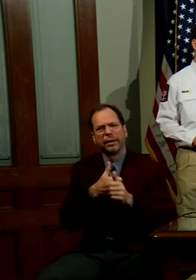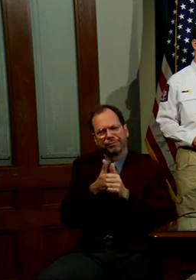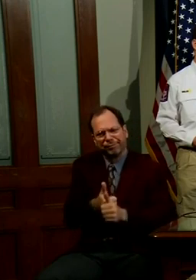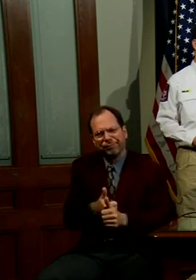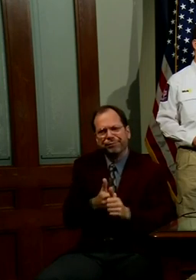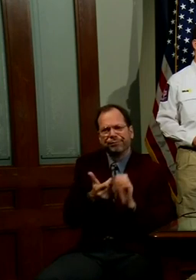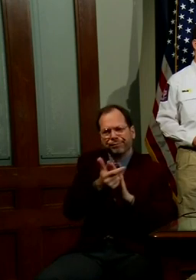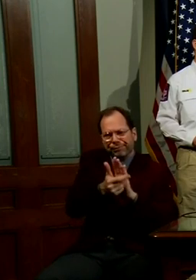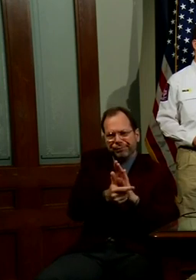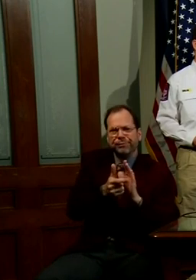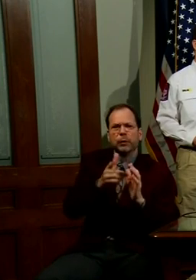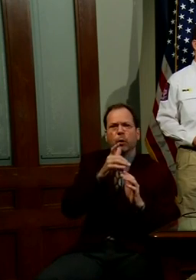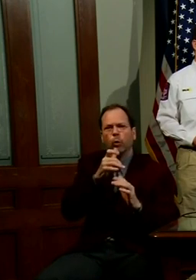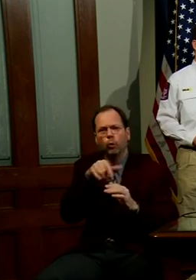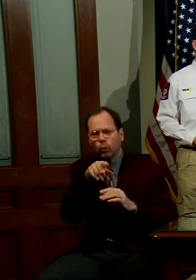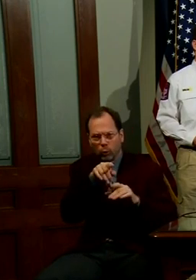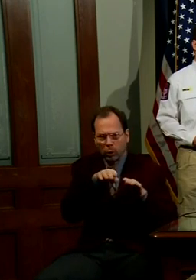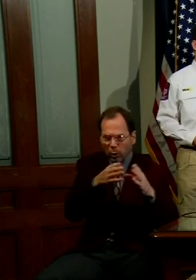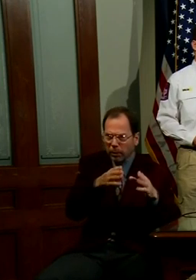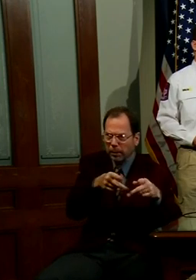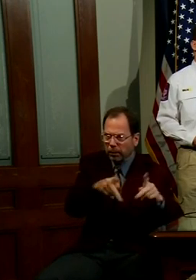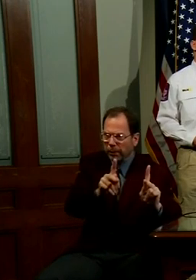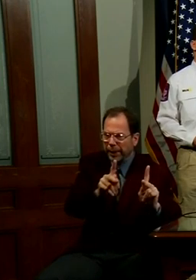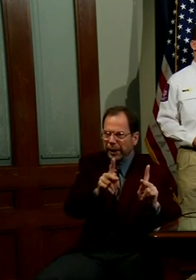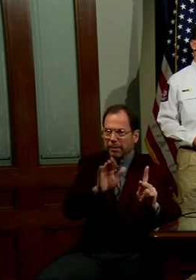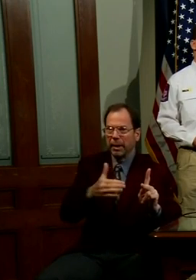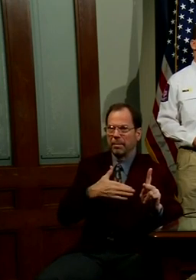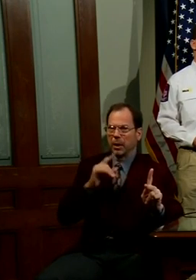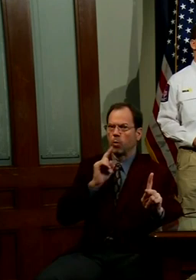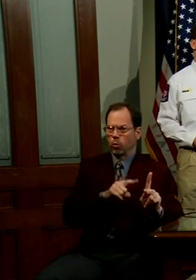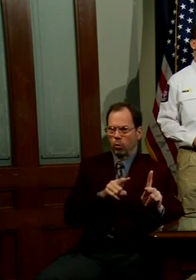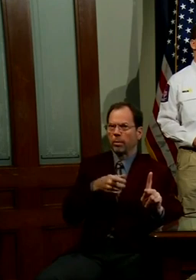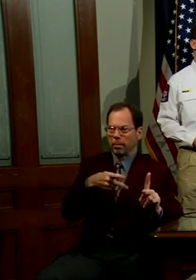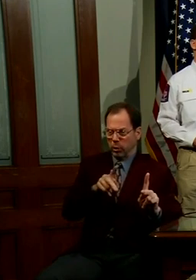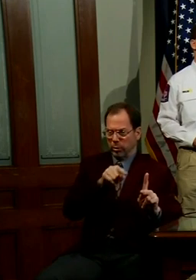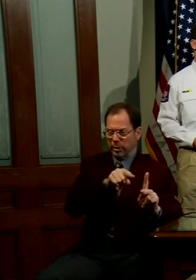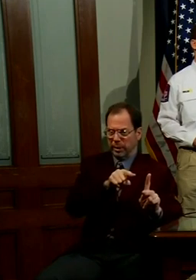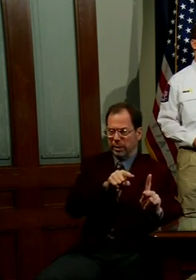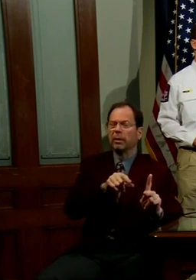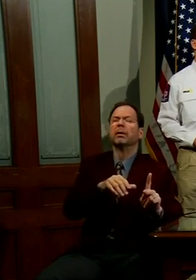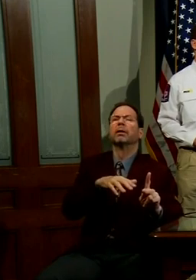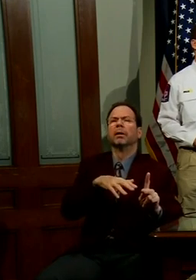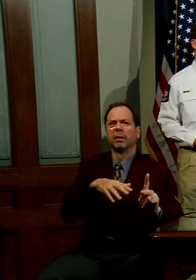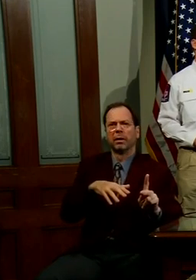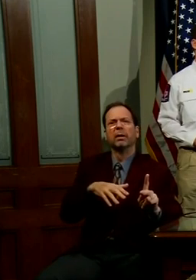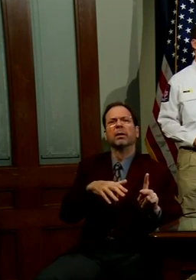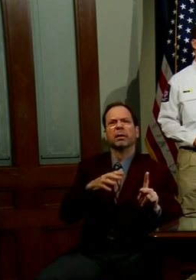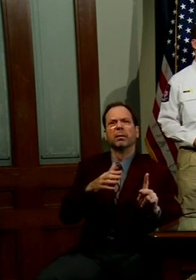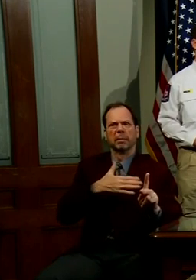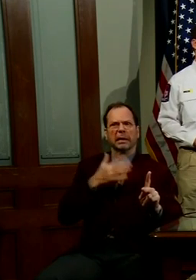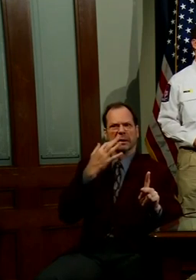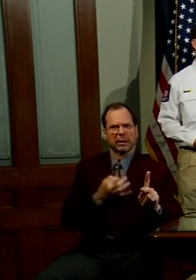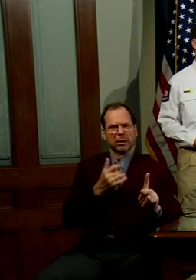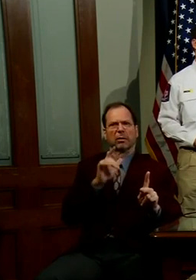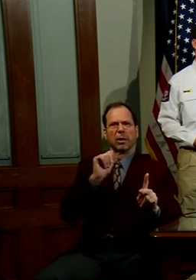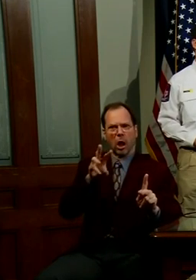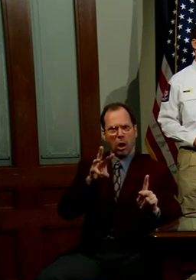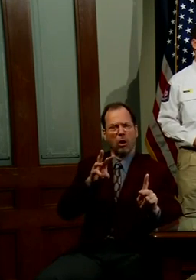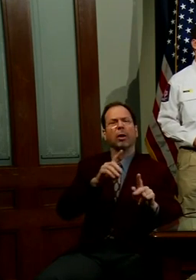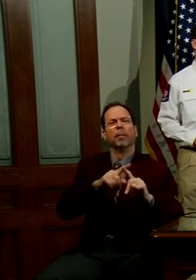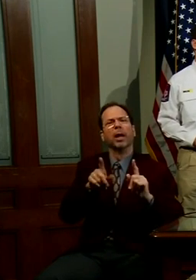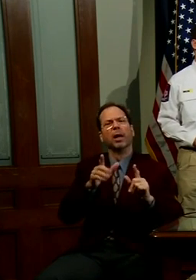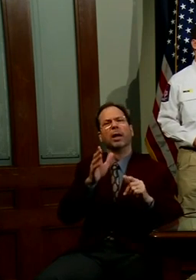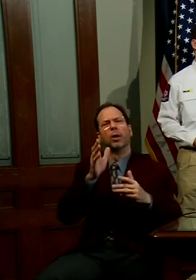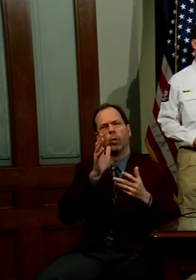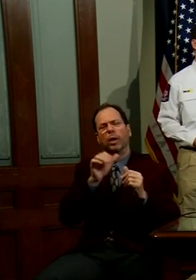that can open up are allowed by the executive order, basically by a rule of law. But we want to continue that